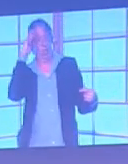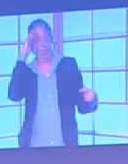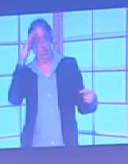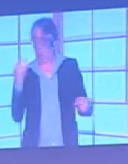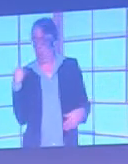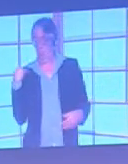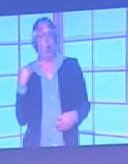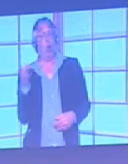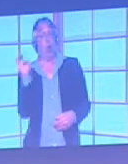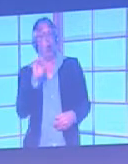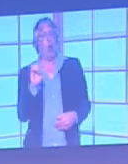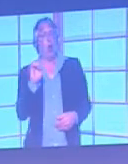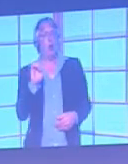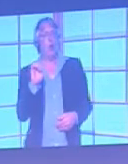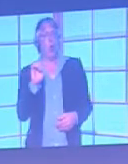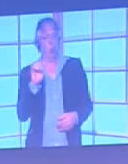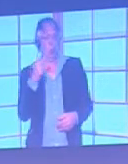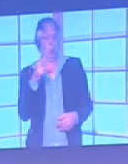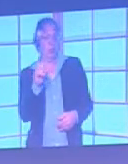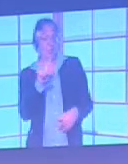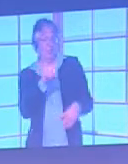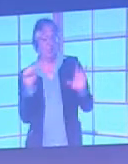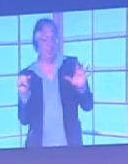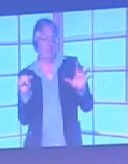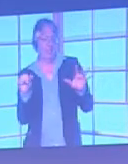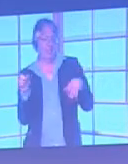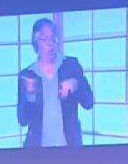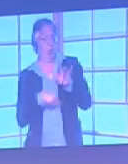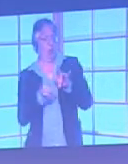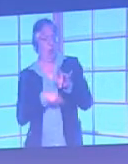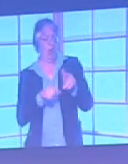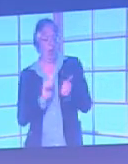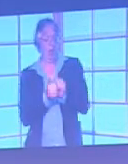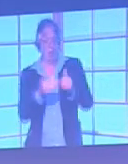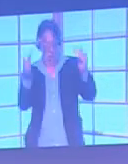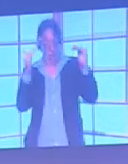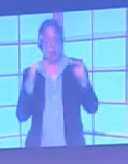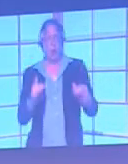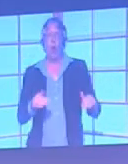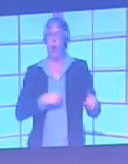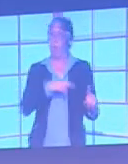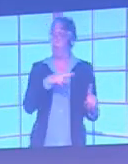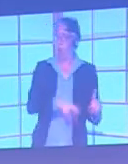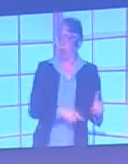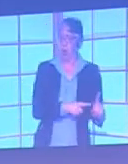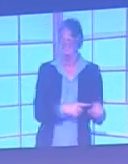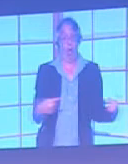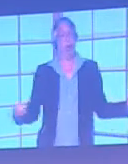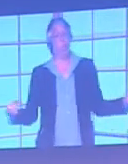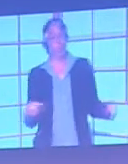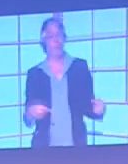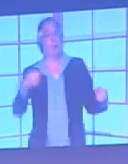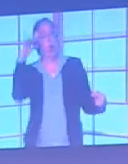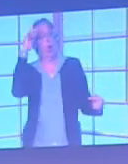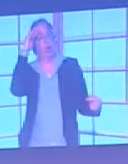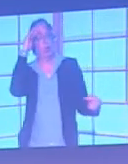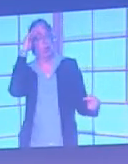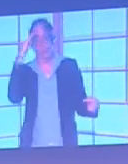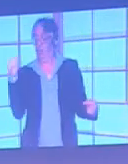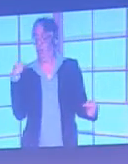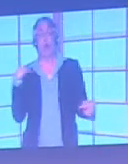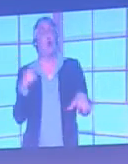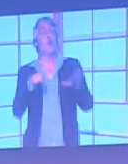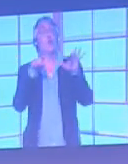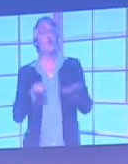Euro 2016 qualifier. And at the bottom, we've got Portugal again against the Republic of Ireland, that's from June